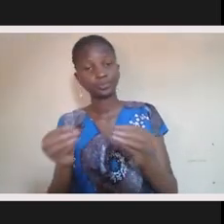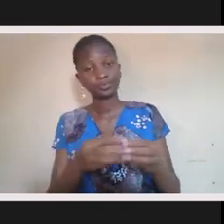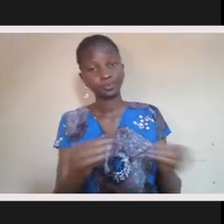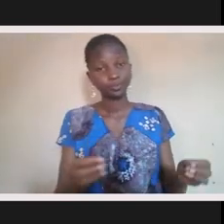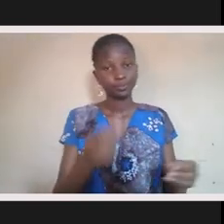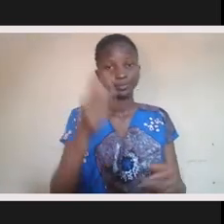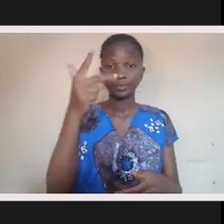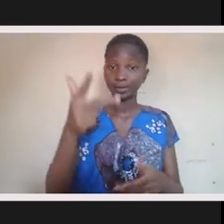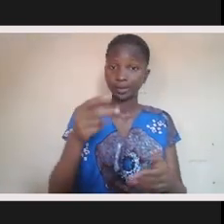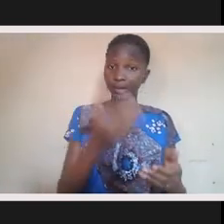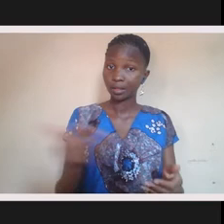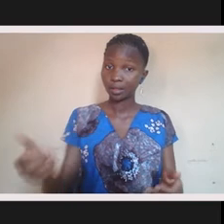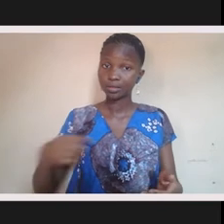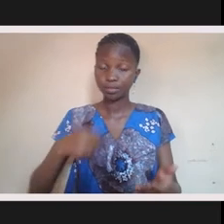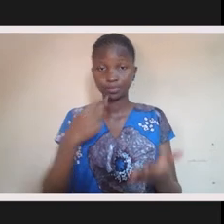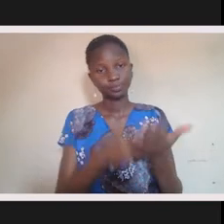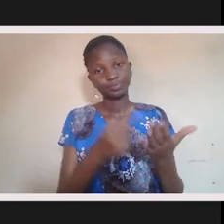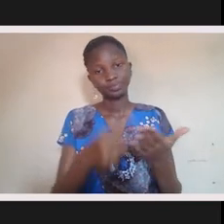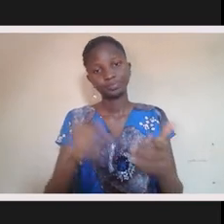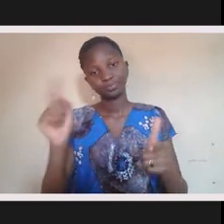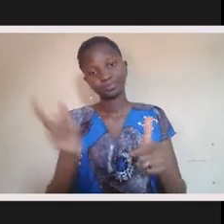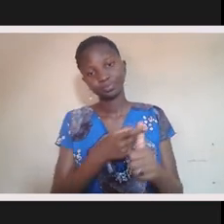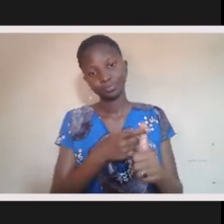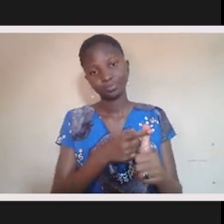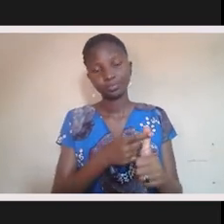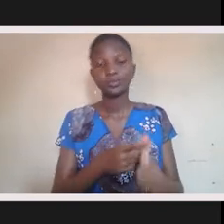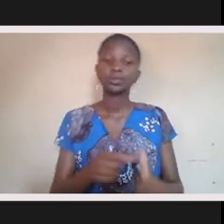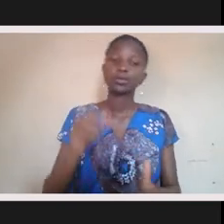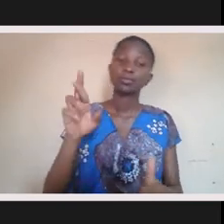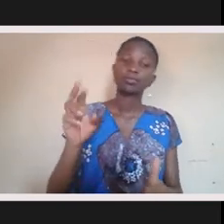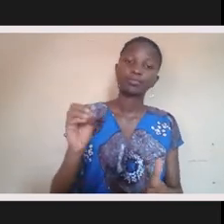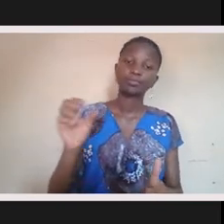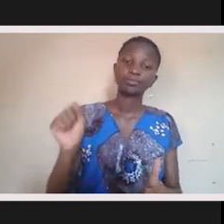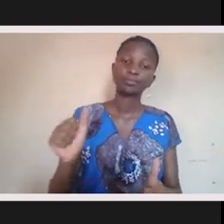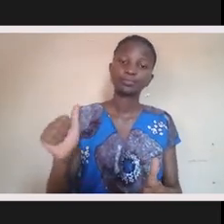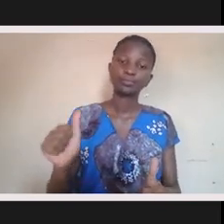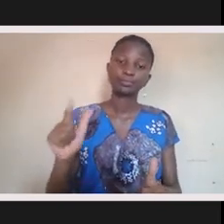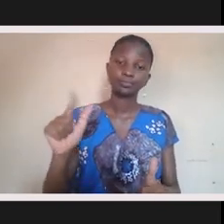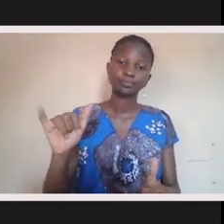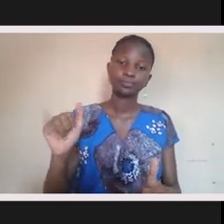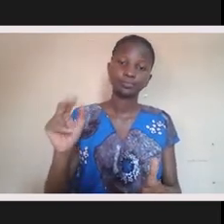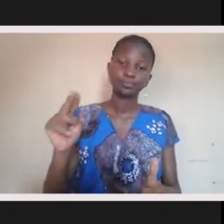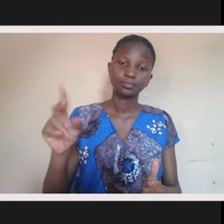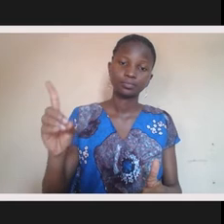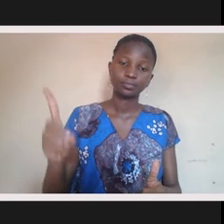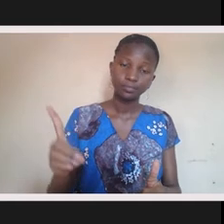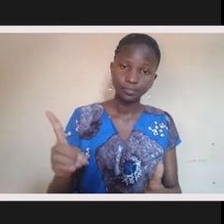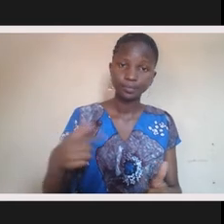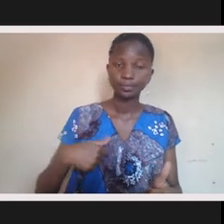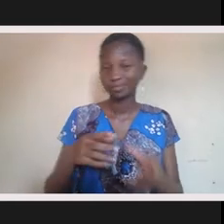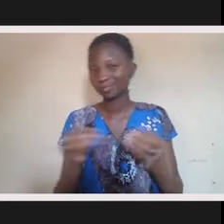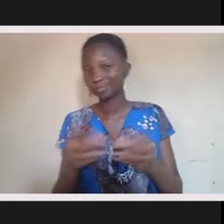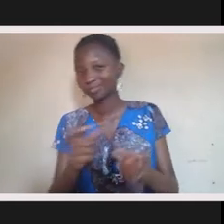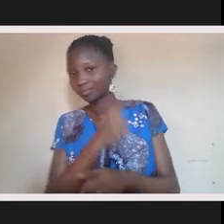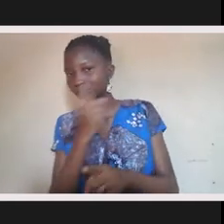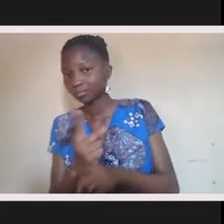appreciate it. But three things that I wanted to talk about. first of all, I think it was Rosalia. Am I saying her